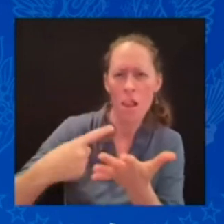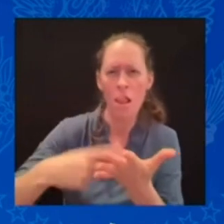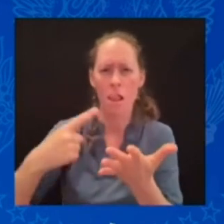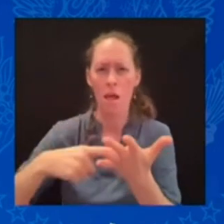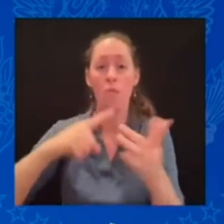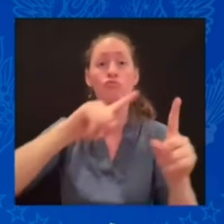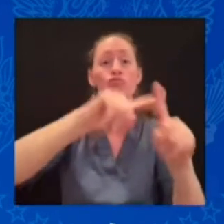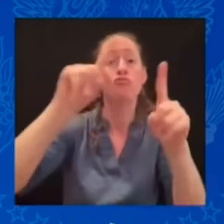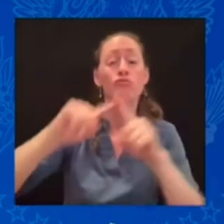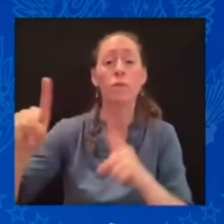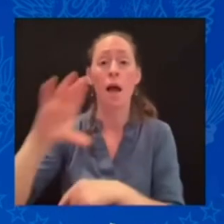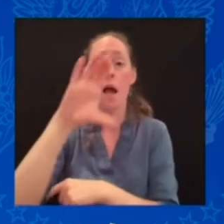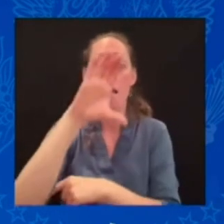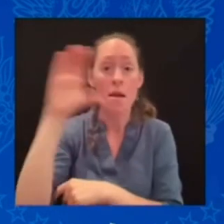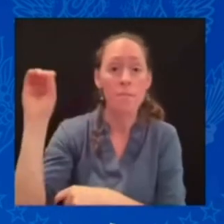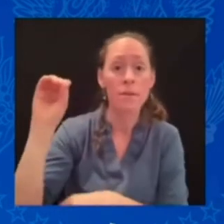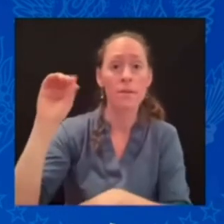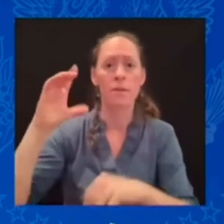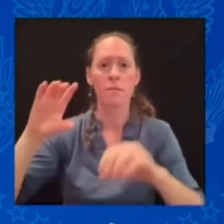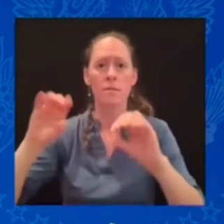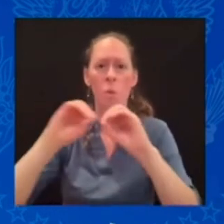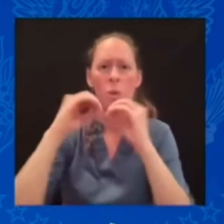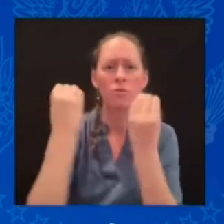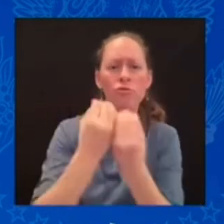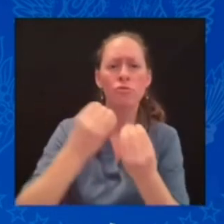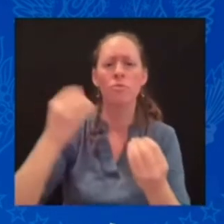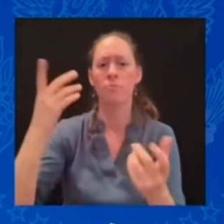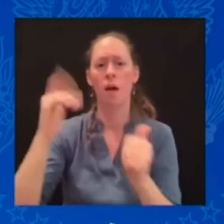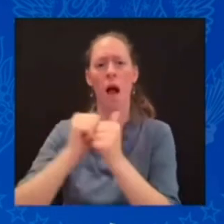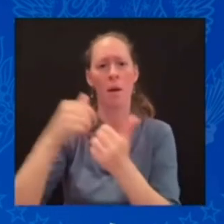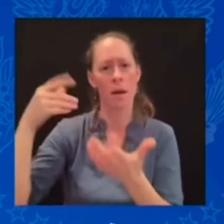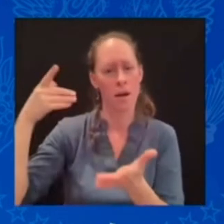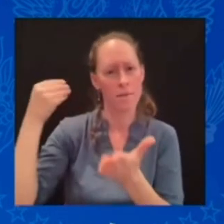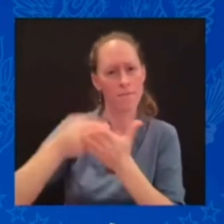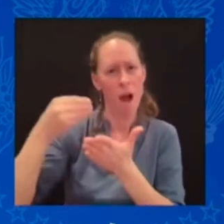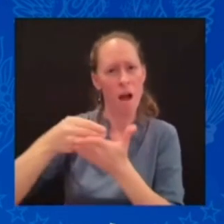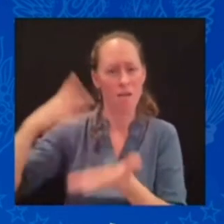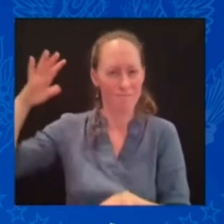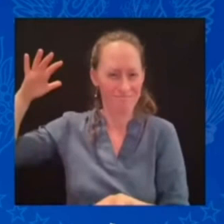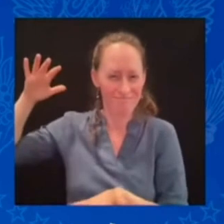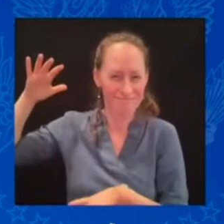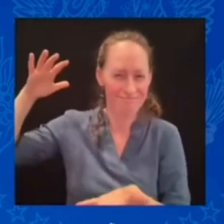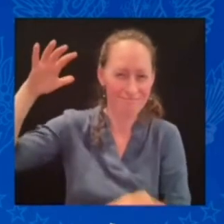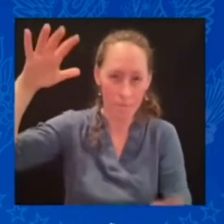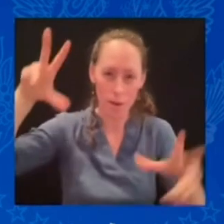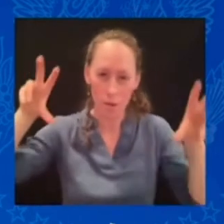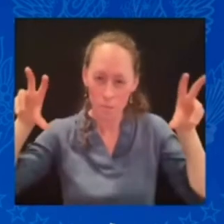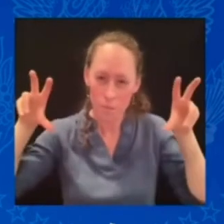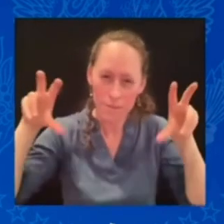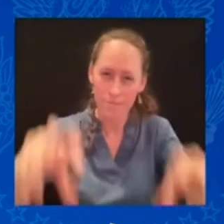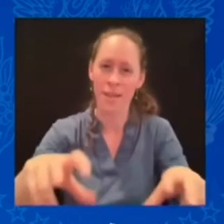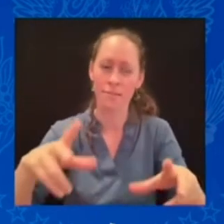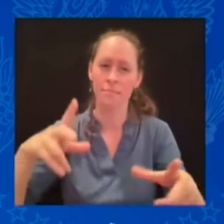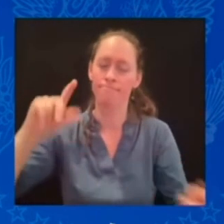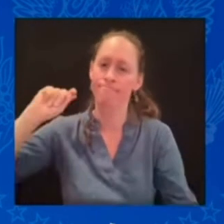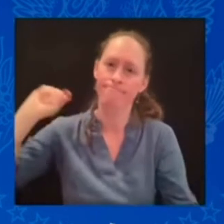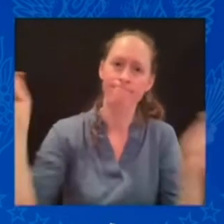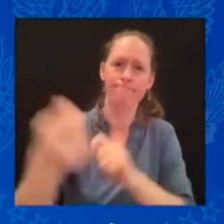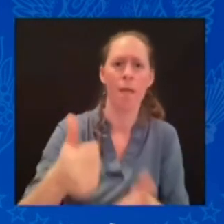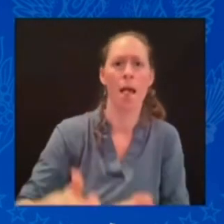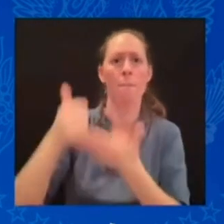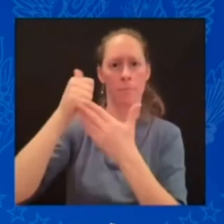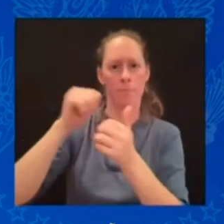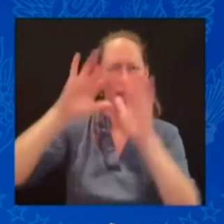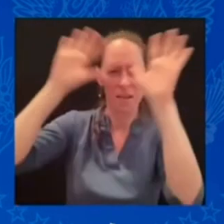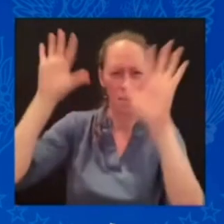In Lithuania, NATO allies met in the EU and our pro- our Indo-Pacific partners to continue advancing our work on